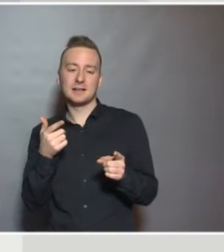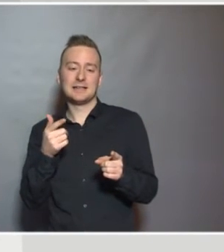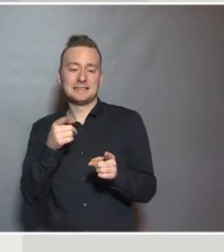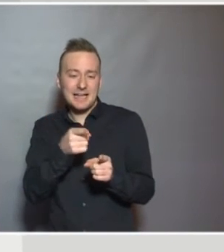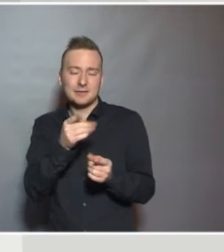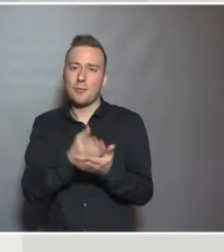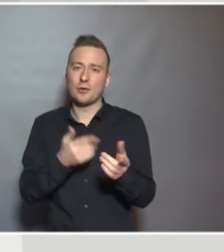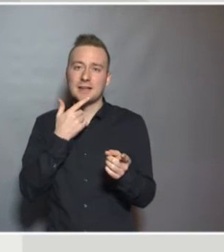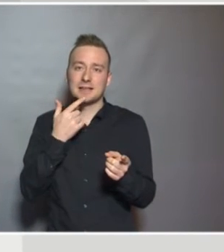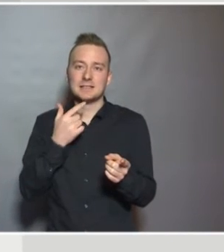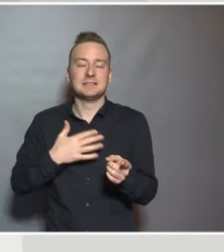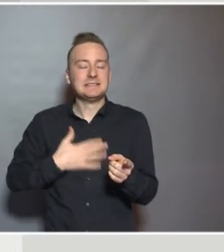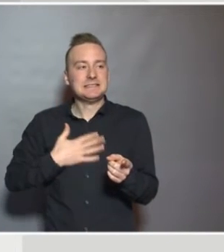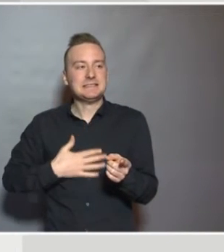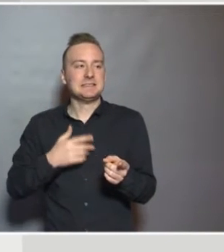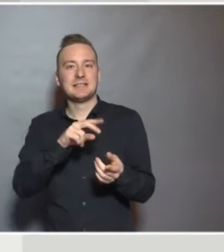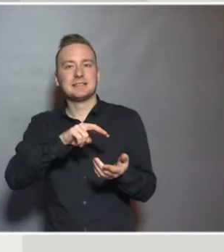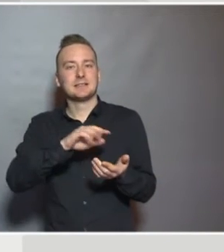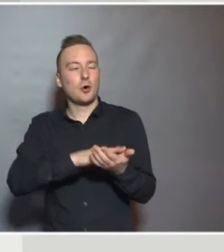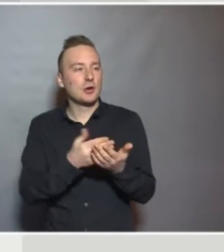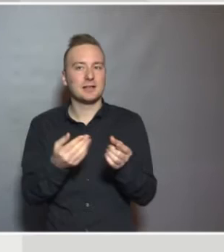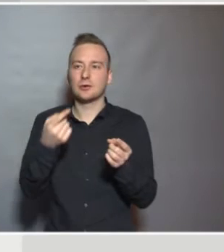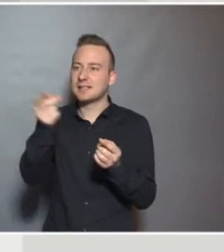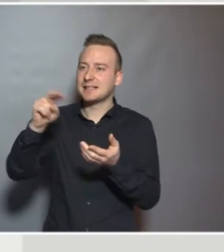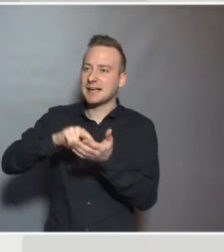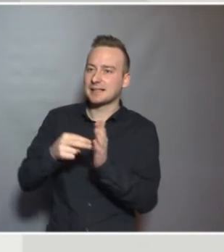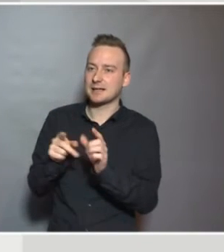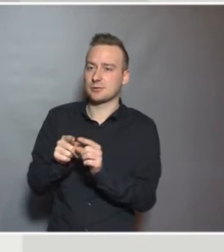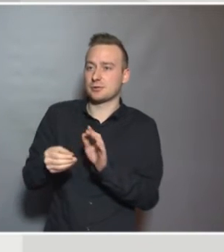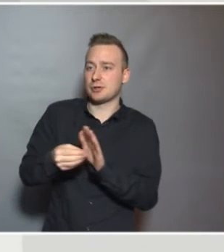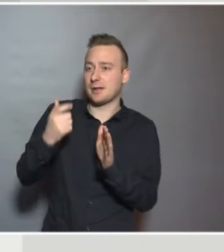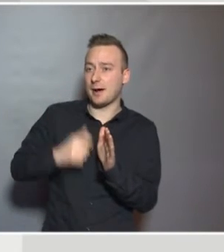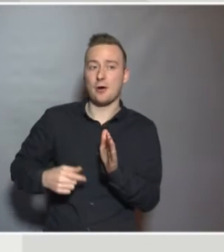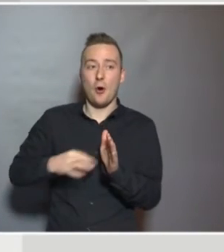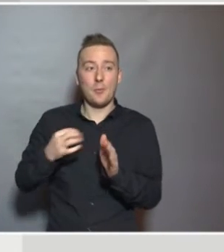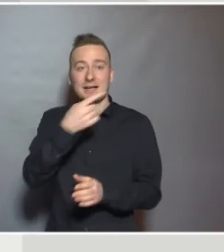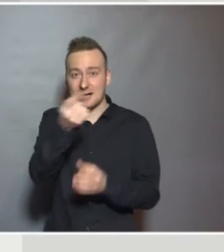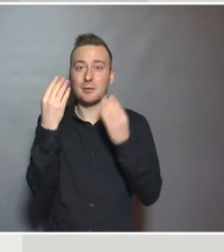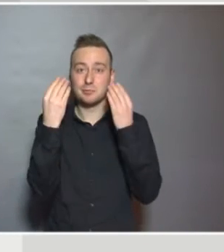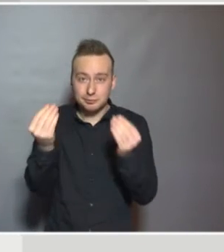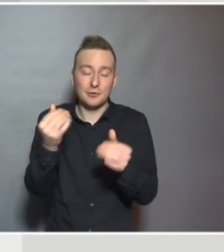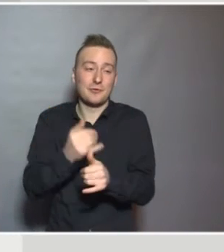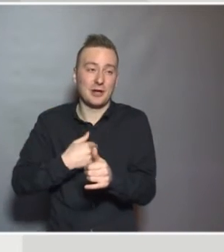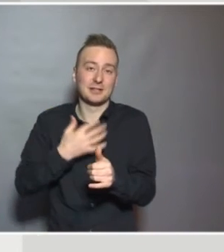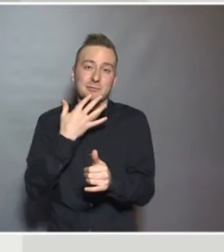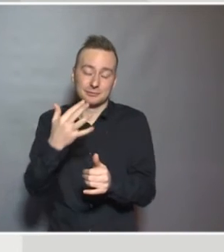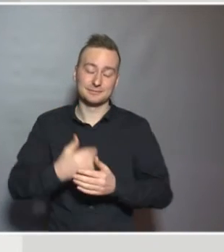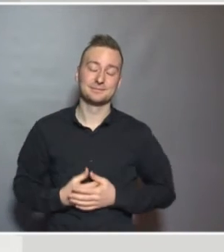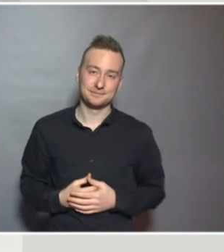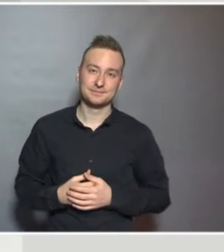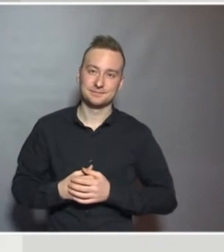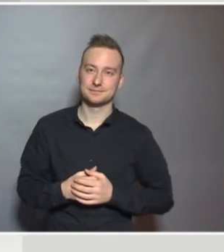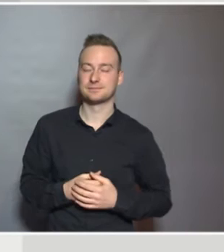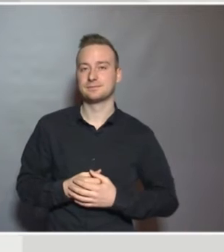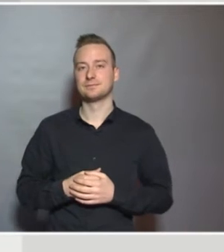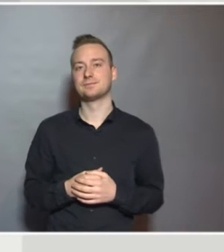for the interpreters and the technicians who are helping me communicate effectively to you in this way. A couple